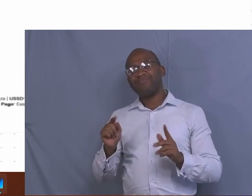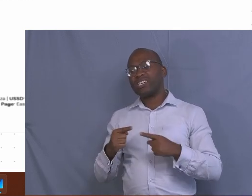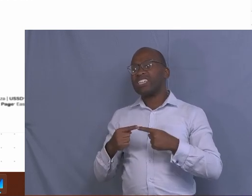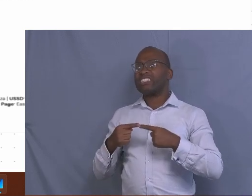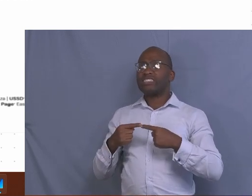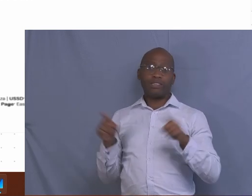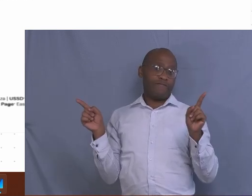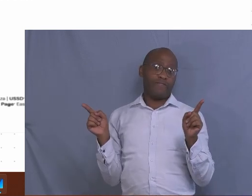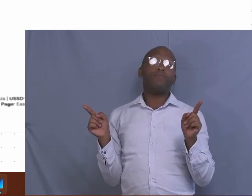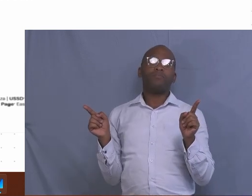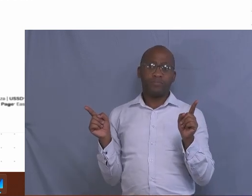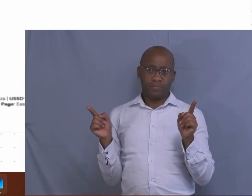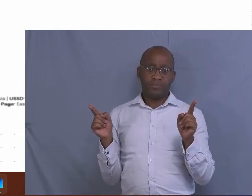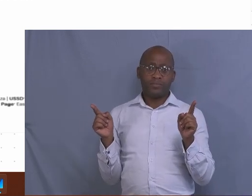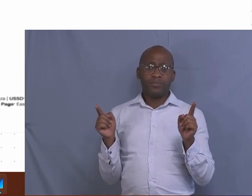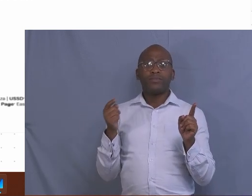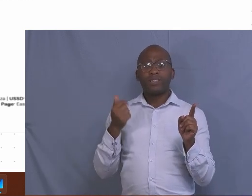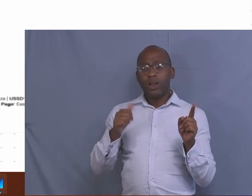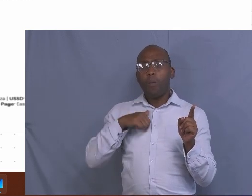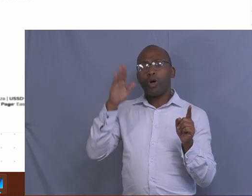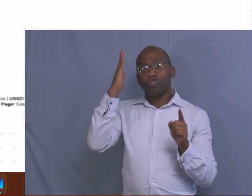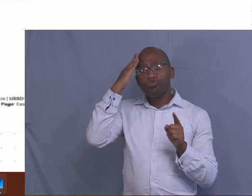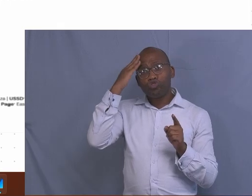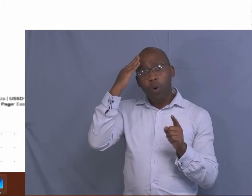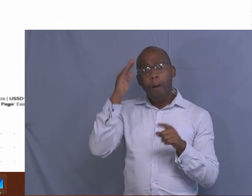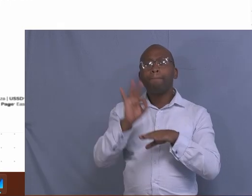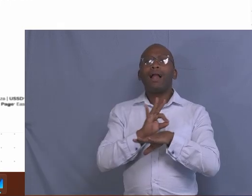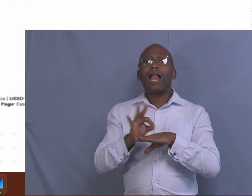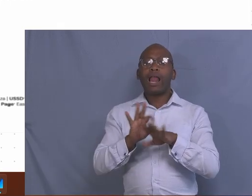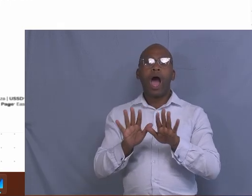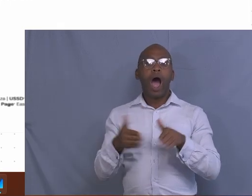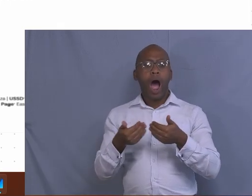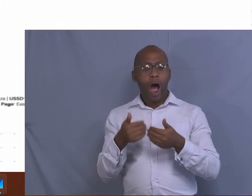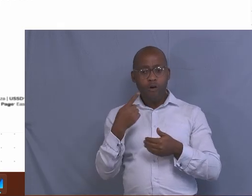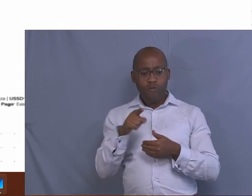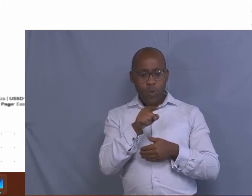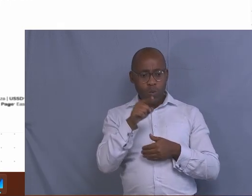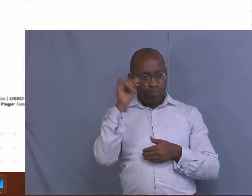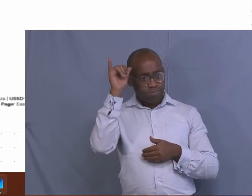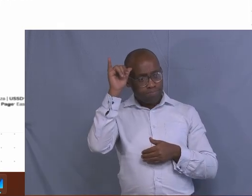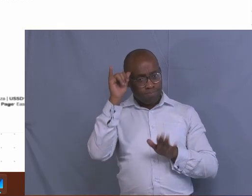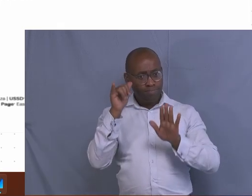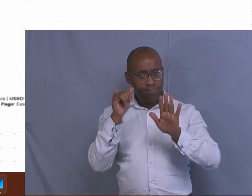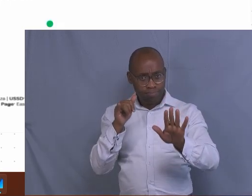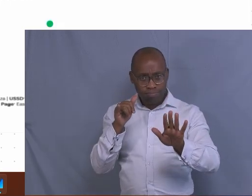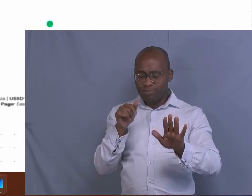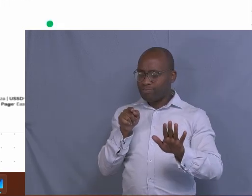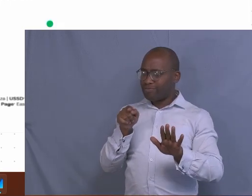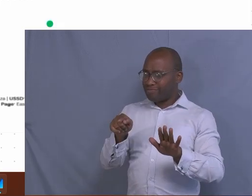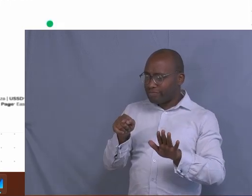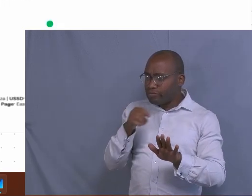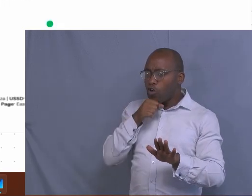carrying capacity, sometimes we call it grazing capacity, if you don't call it a carrying capacity.